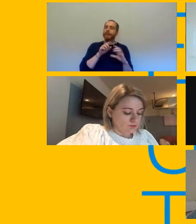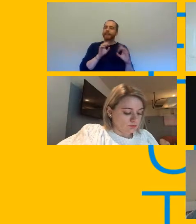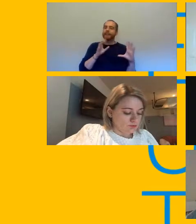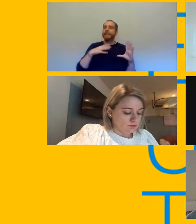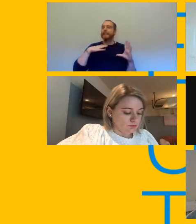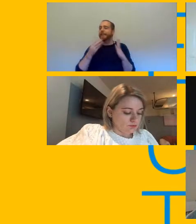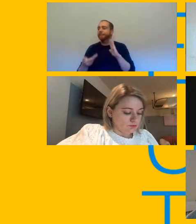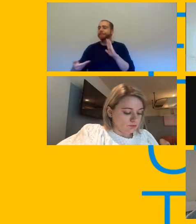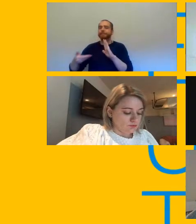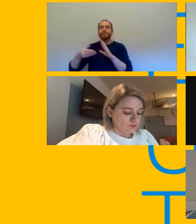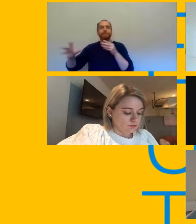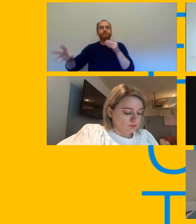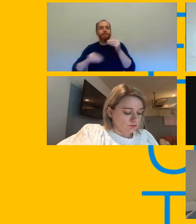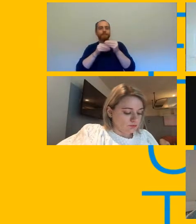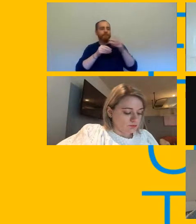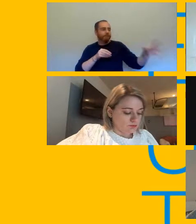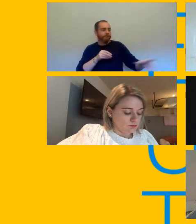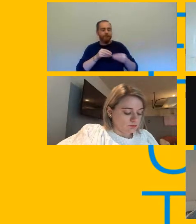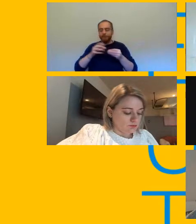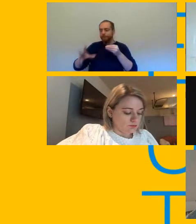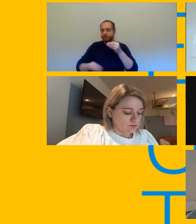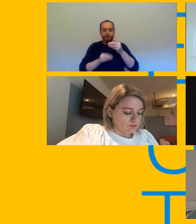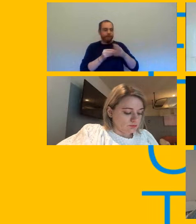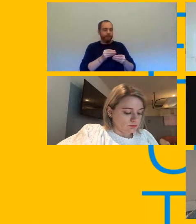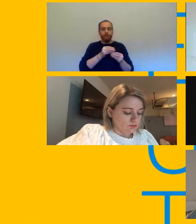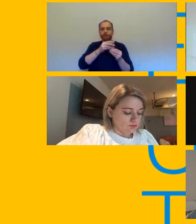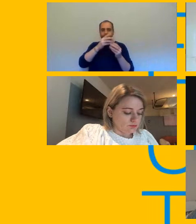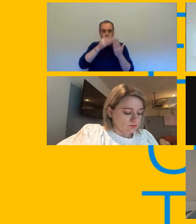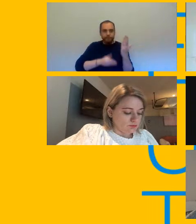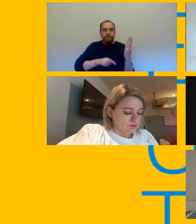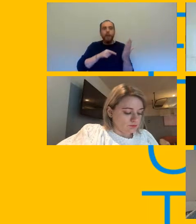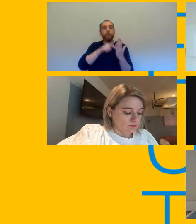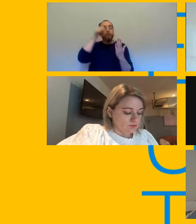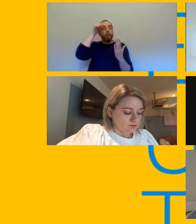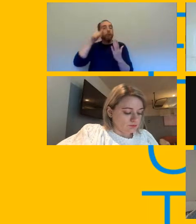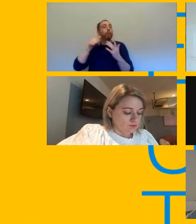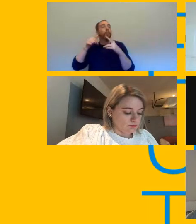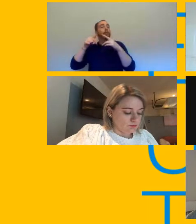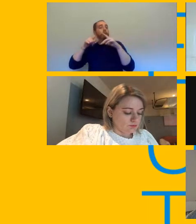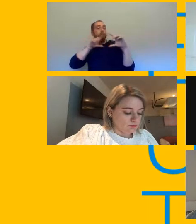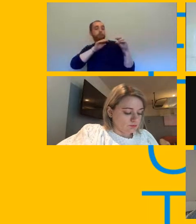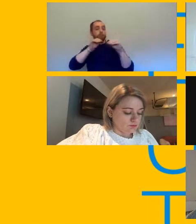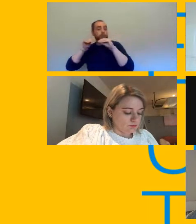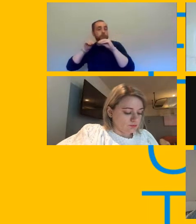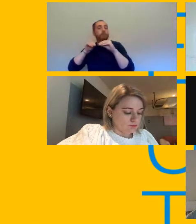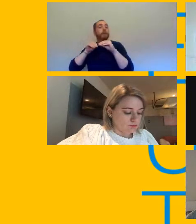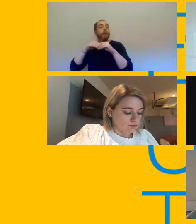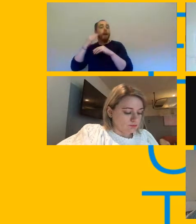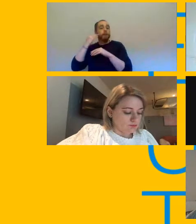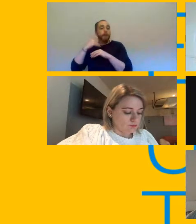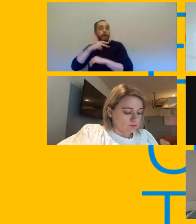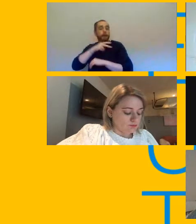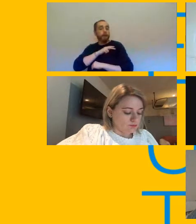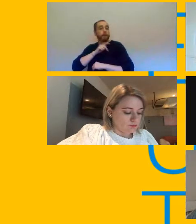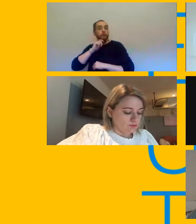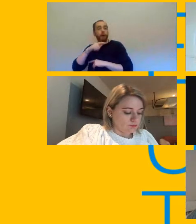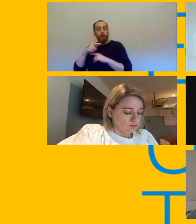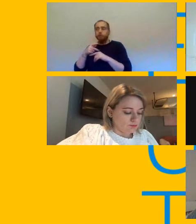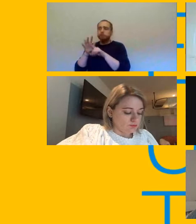so we know that our black members in institutions are going to face racism and and that is a huge risk in terms of reporting hazards